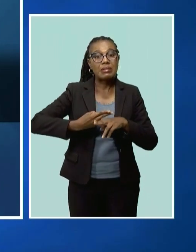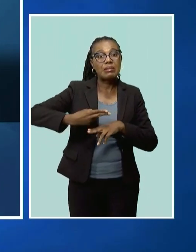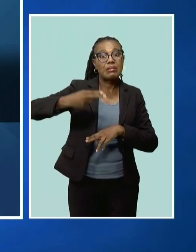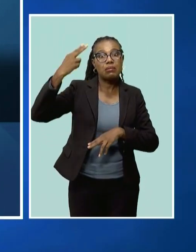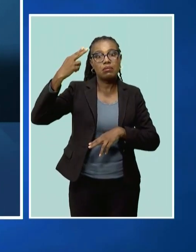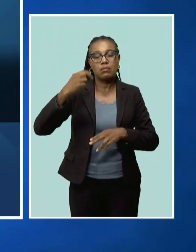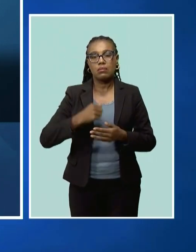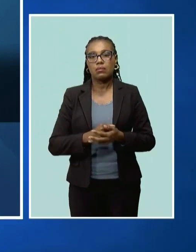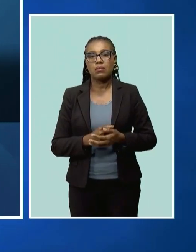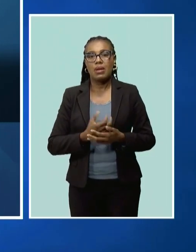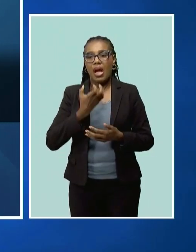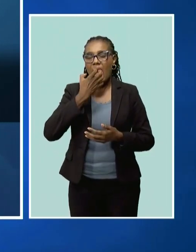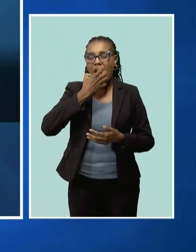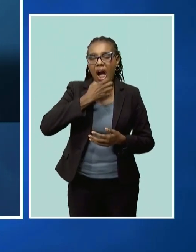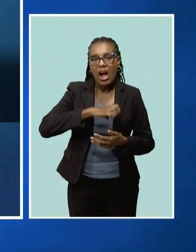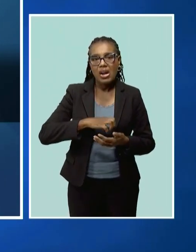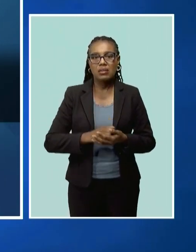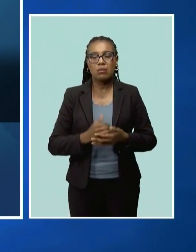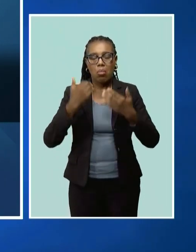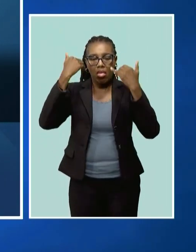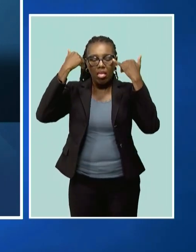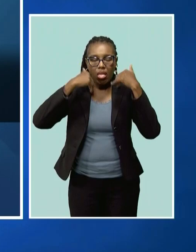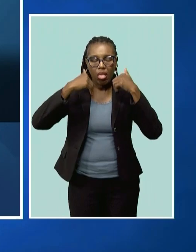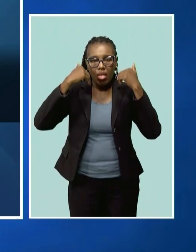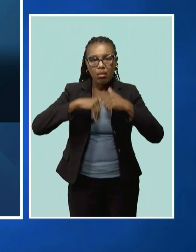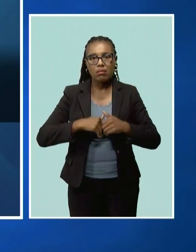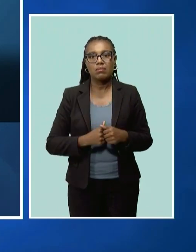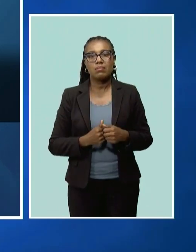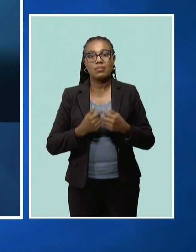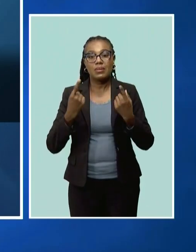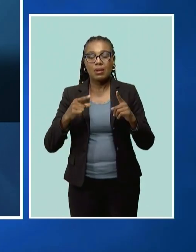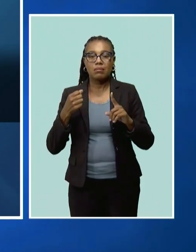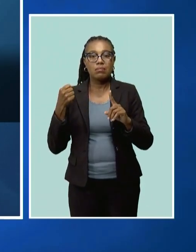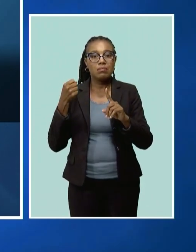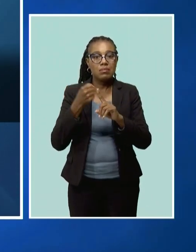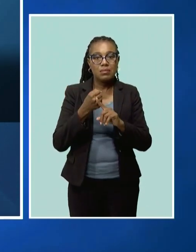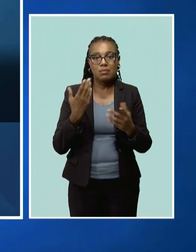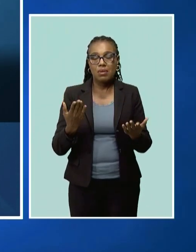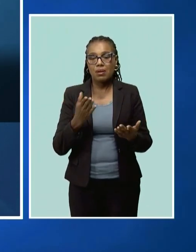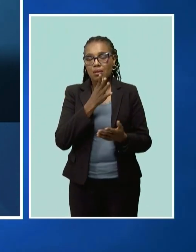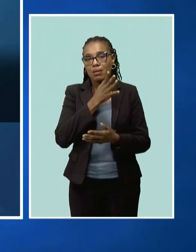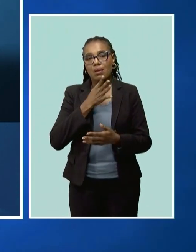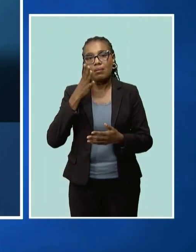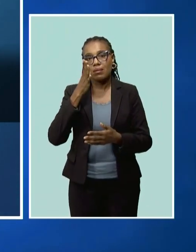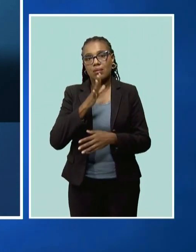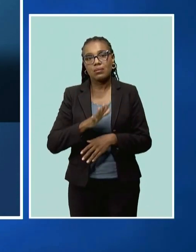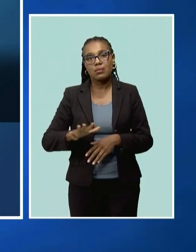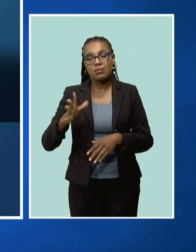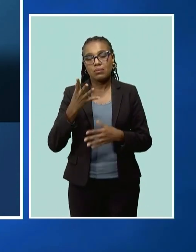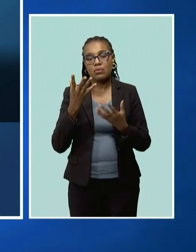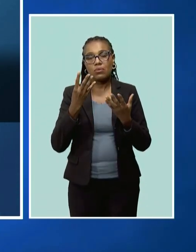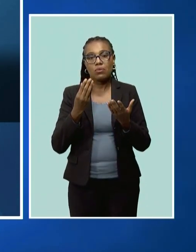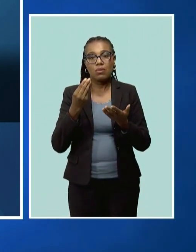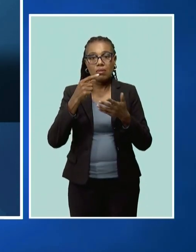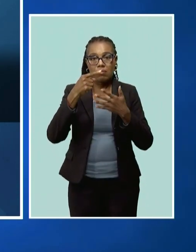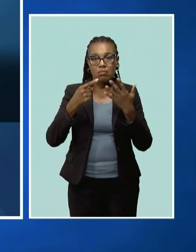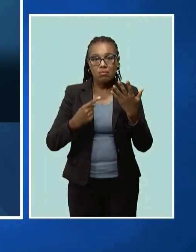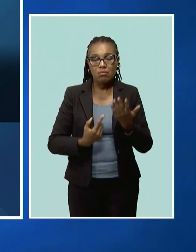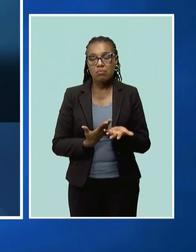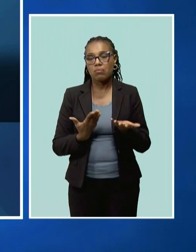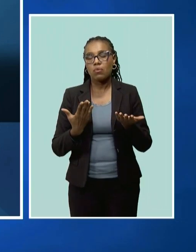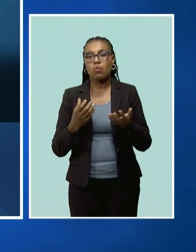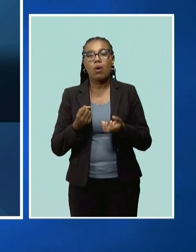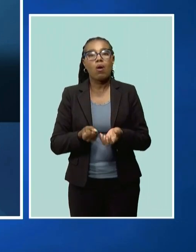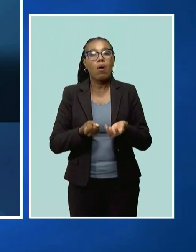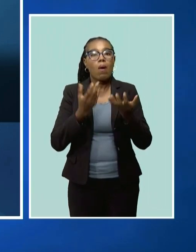temperatures that we're experiencing, can have an impact on agricultural commodities, both in terms of the quantities